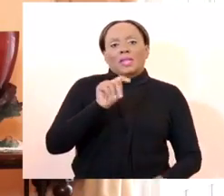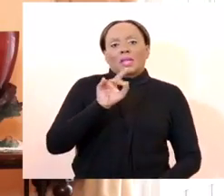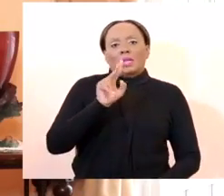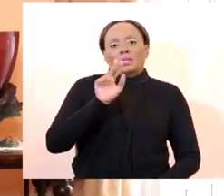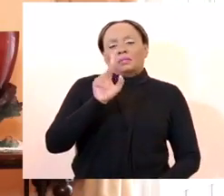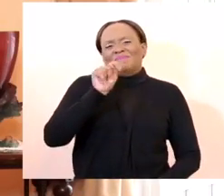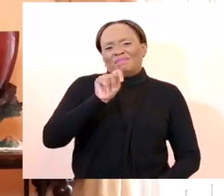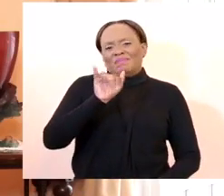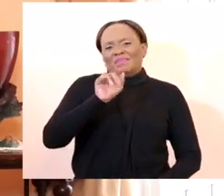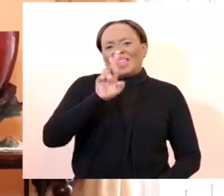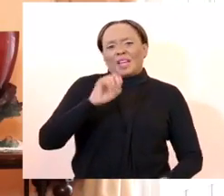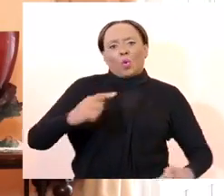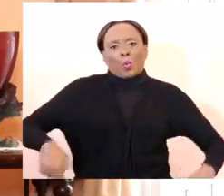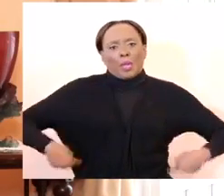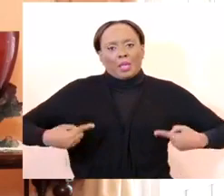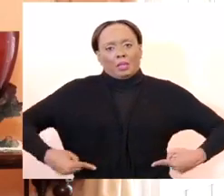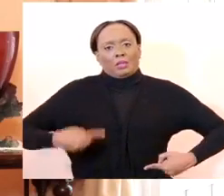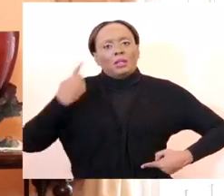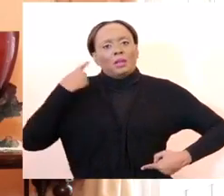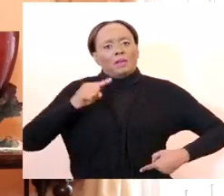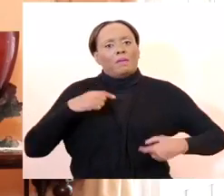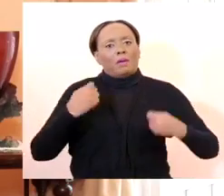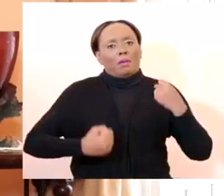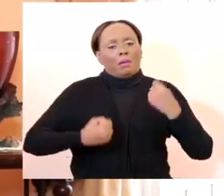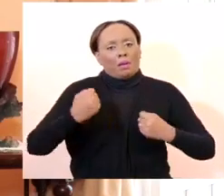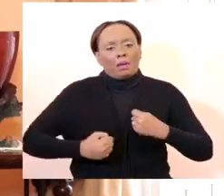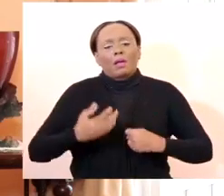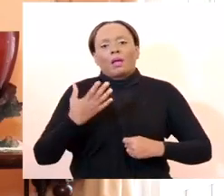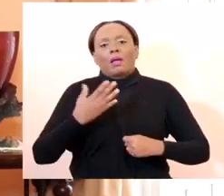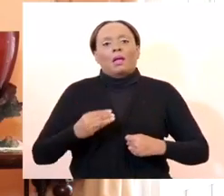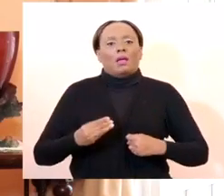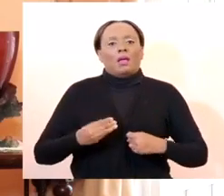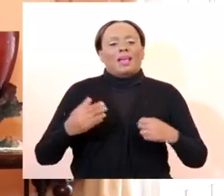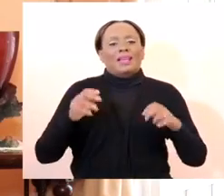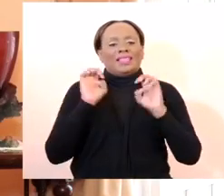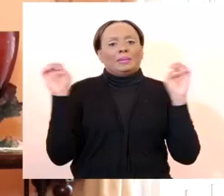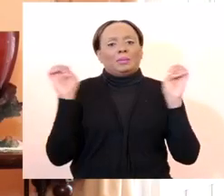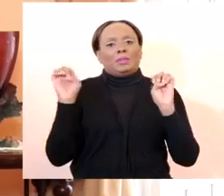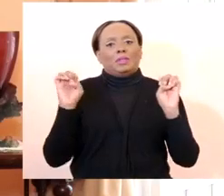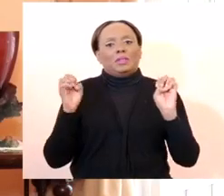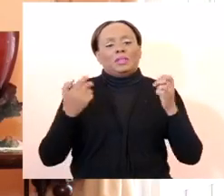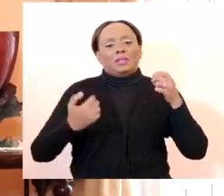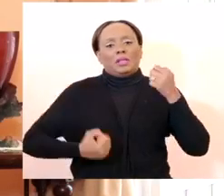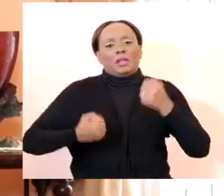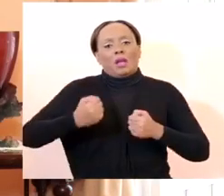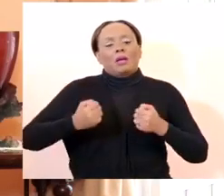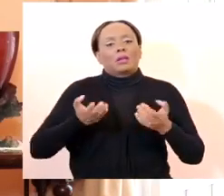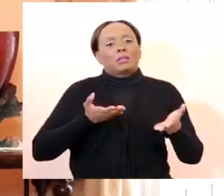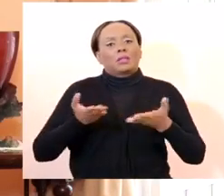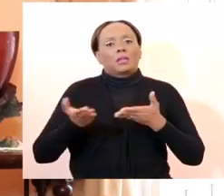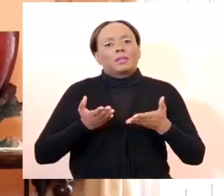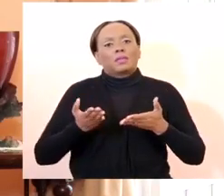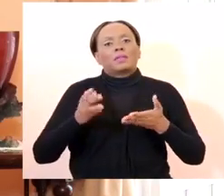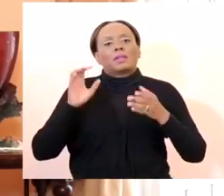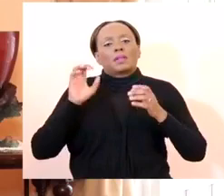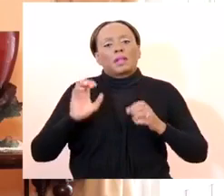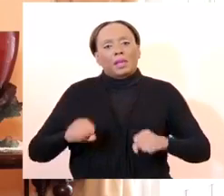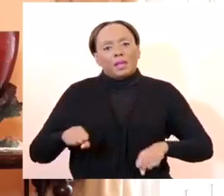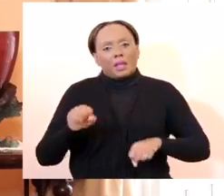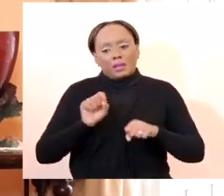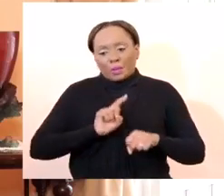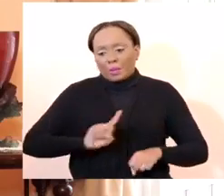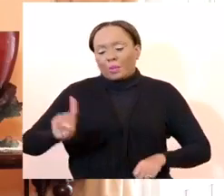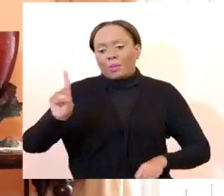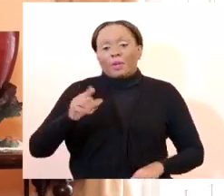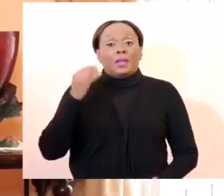emergency personnel for vehicle response only to be able to operate as needed. so if you have a flat tear you can get it fixed